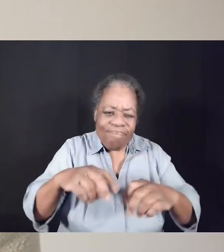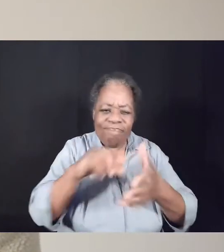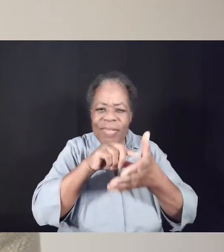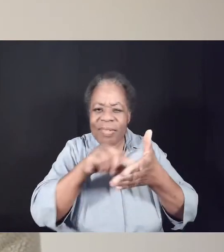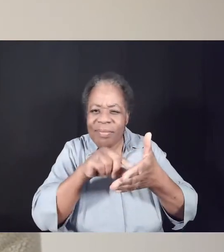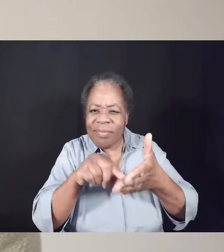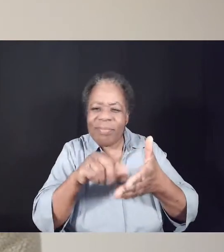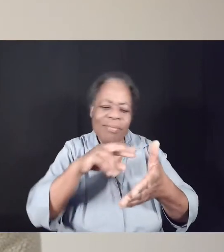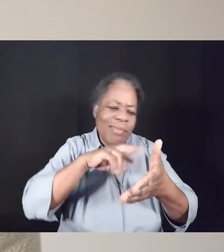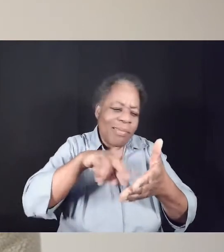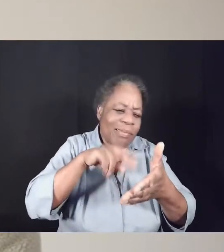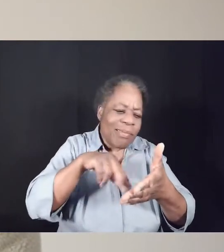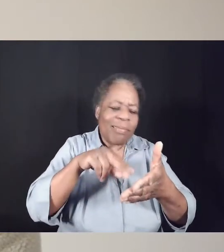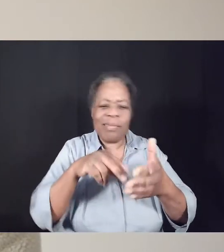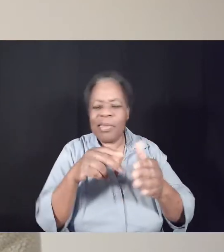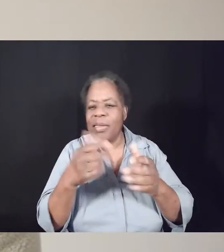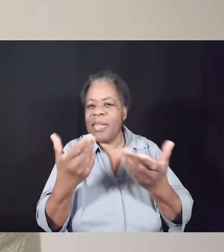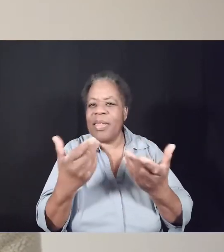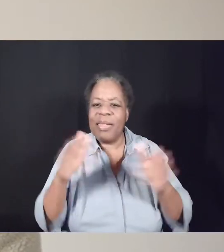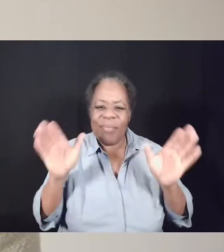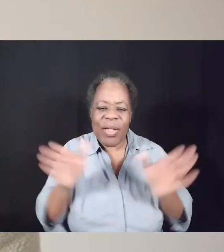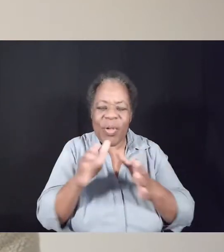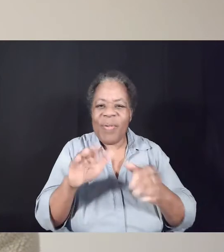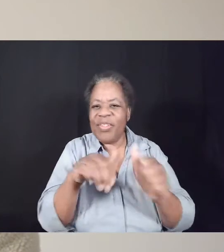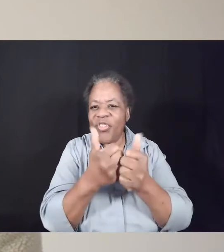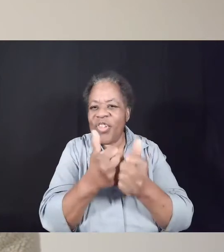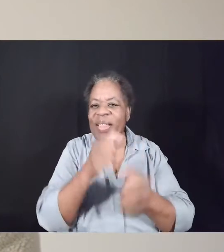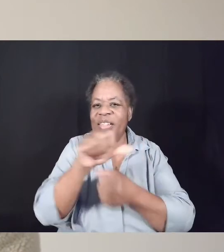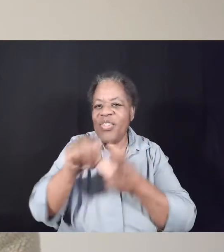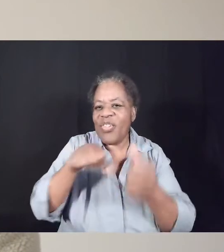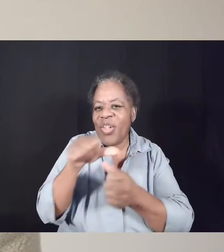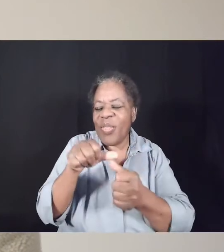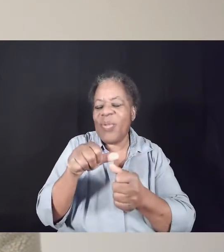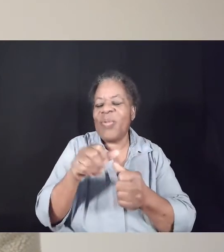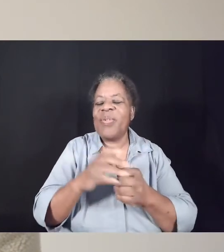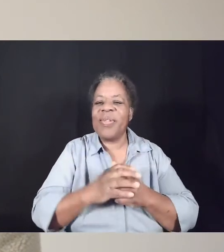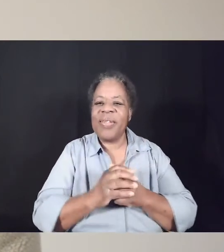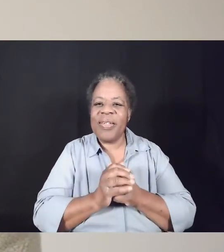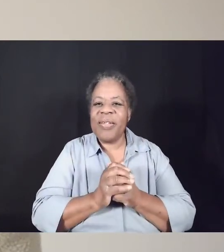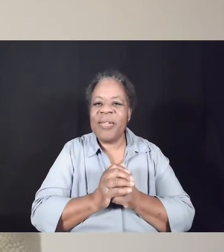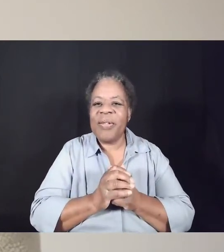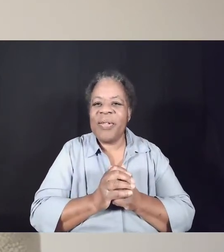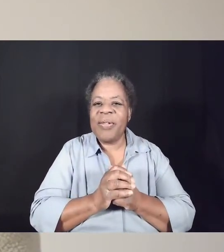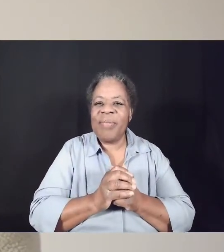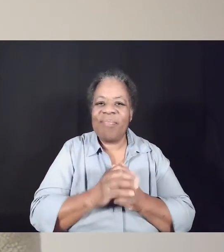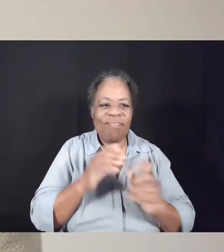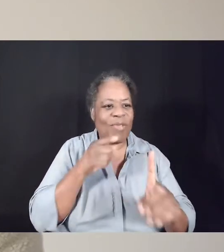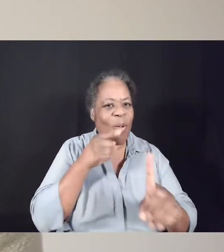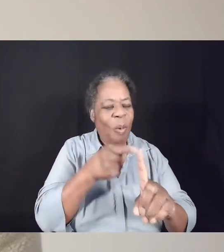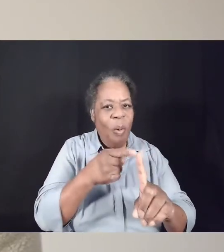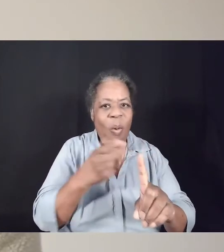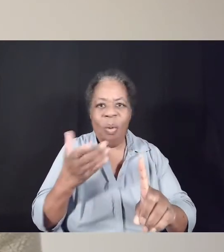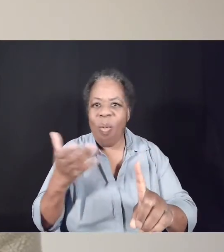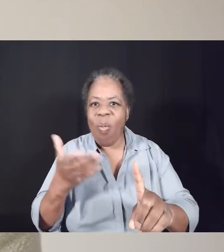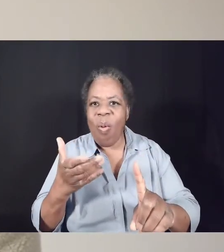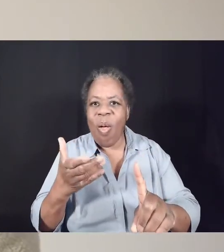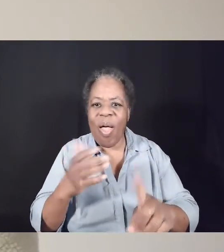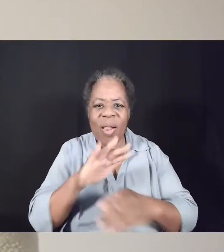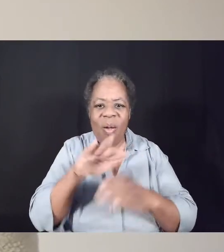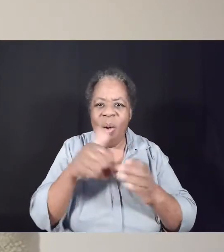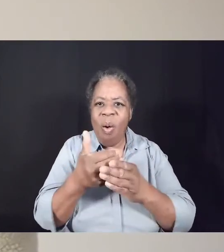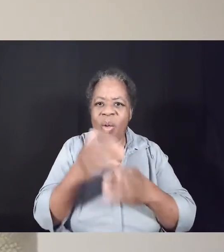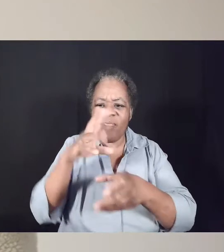share our lives with one another, and encourage and challenge one another on our discipleship walk. Our goal is that everyone who calls Grace home would be